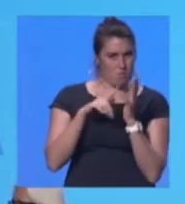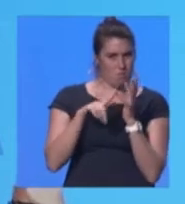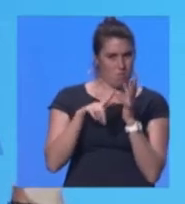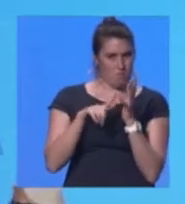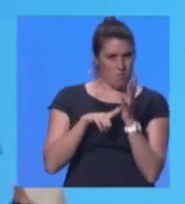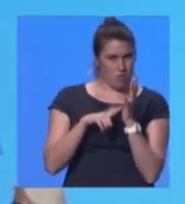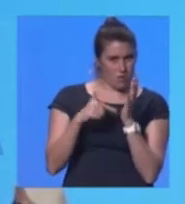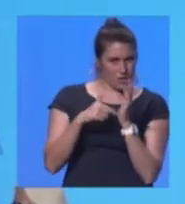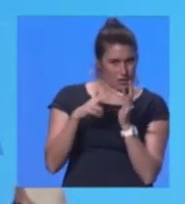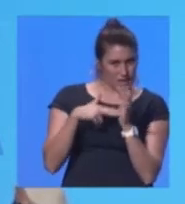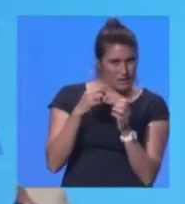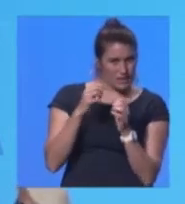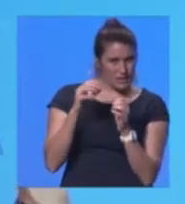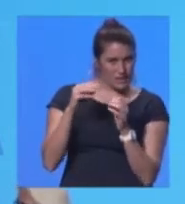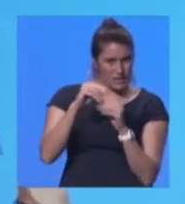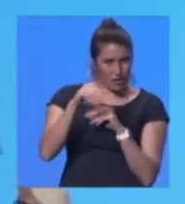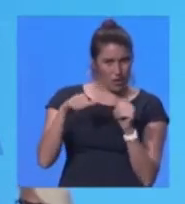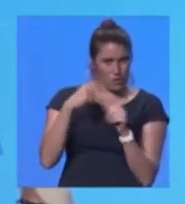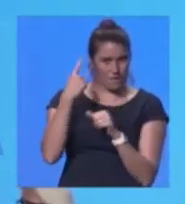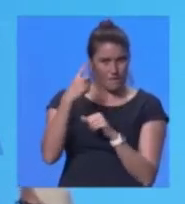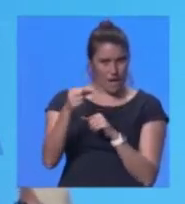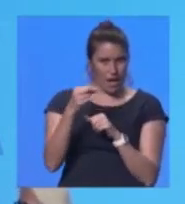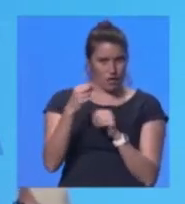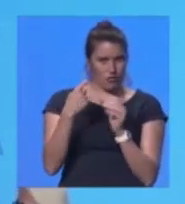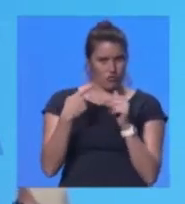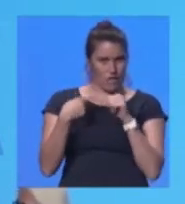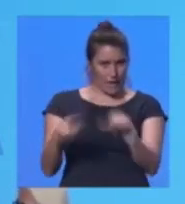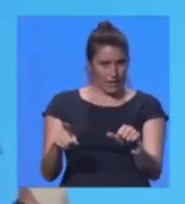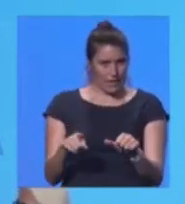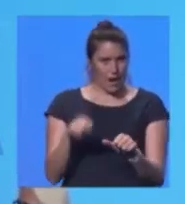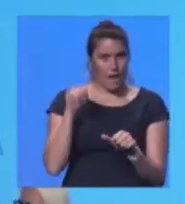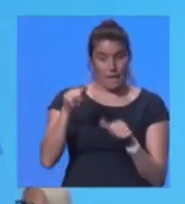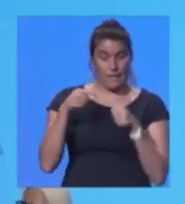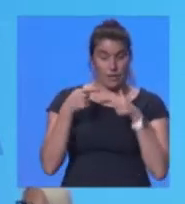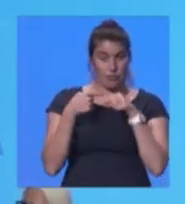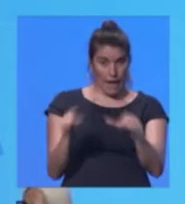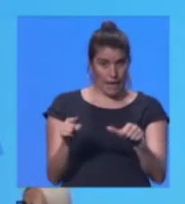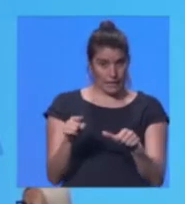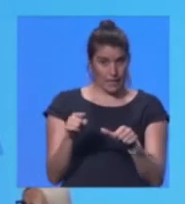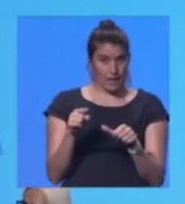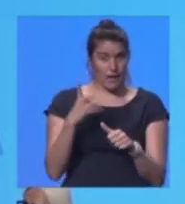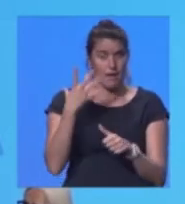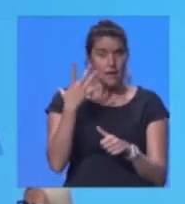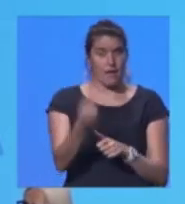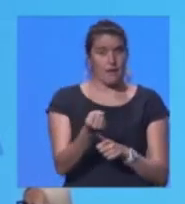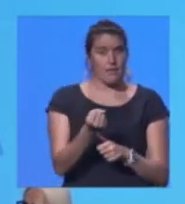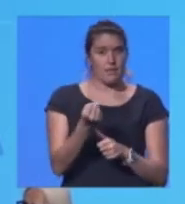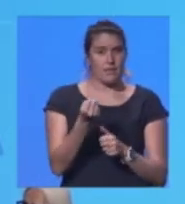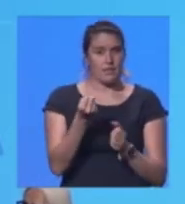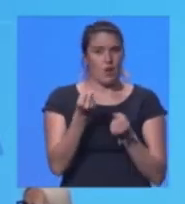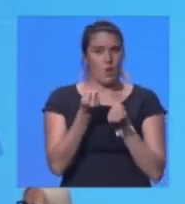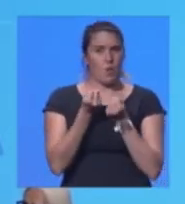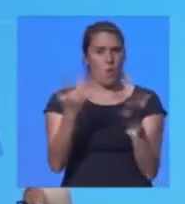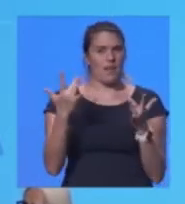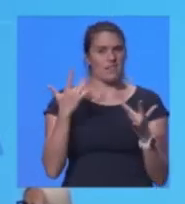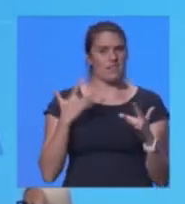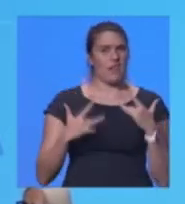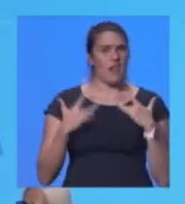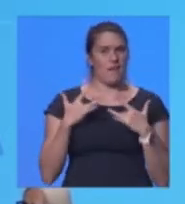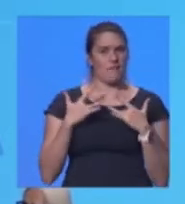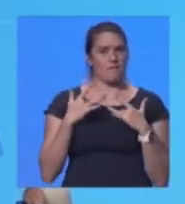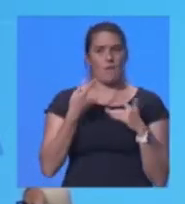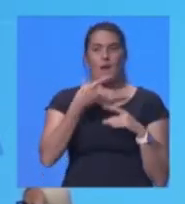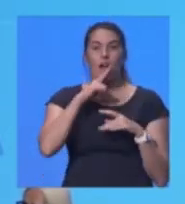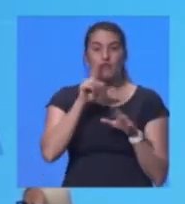salt fast reactor. This reactor has a waste life of